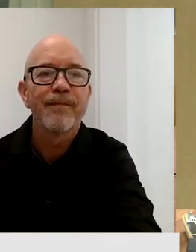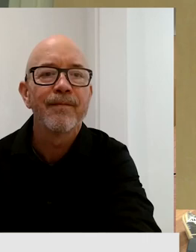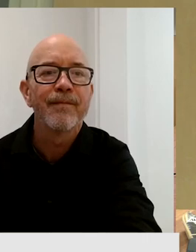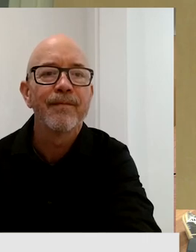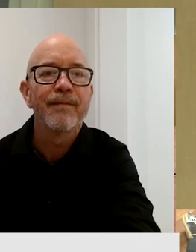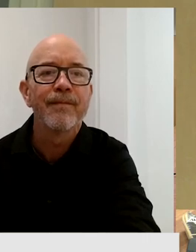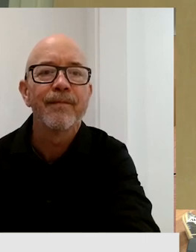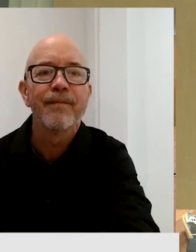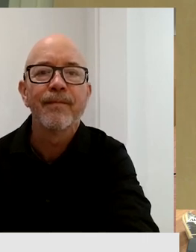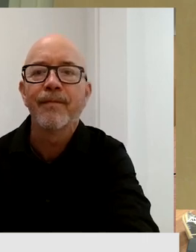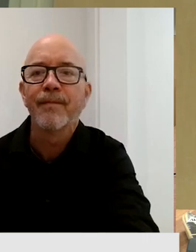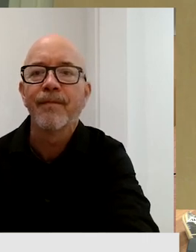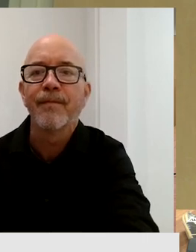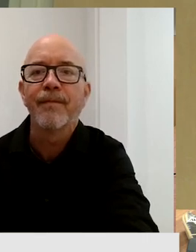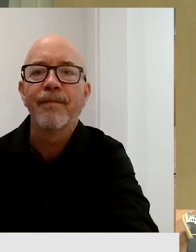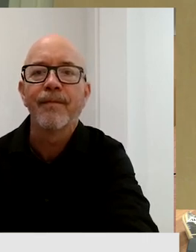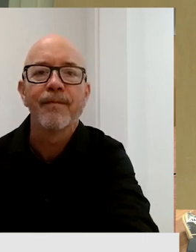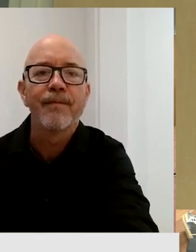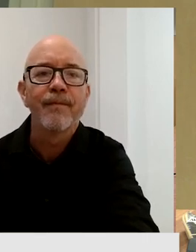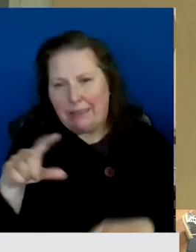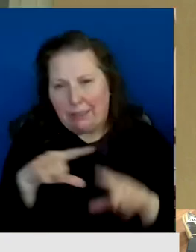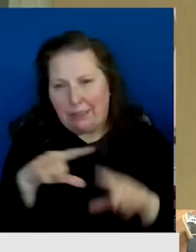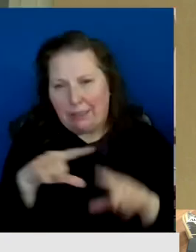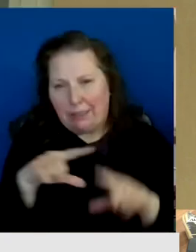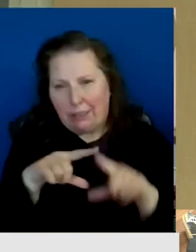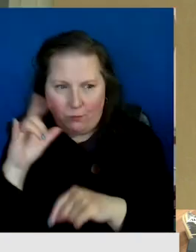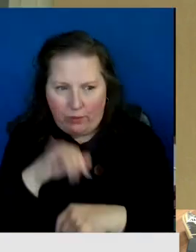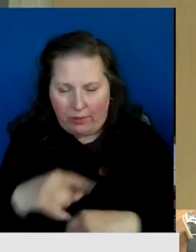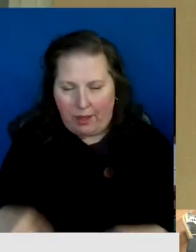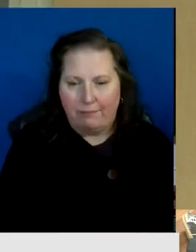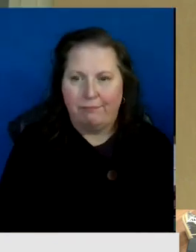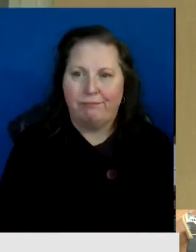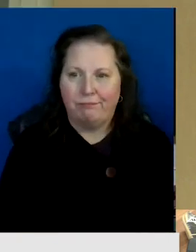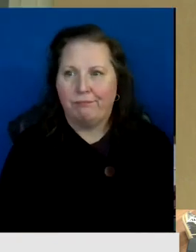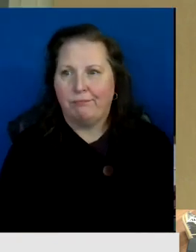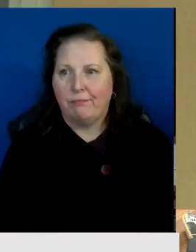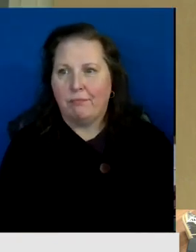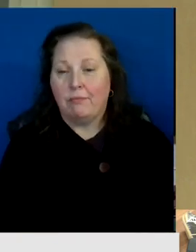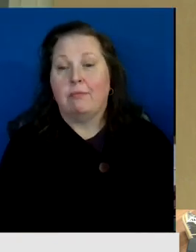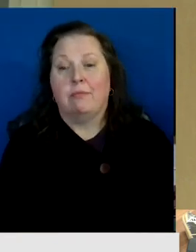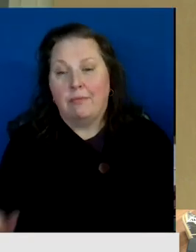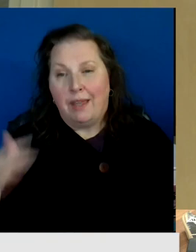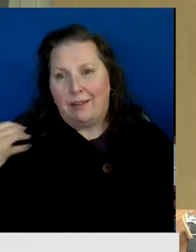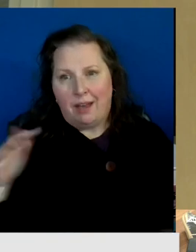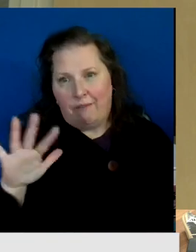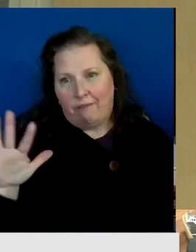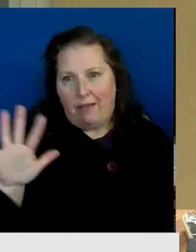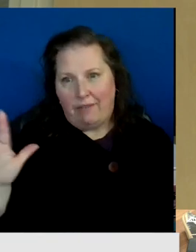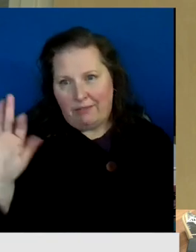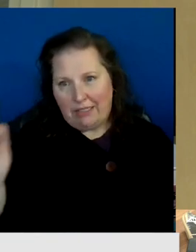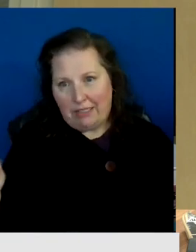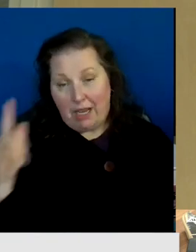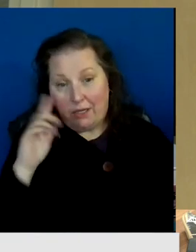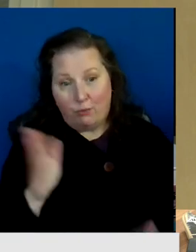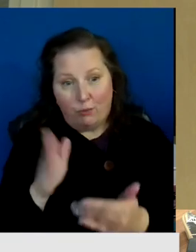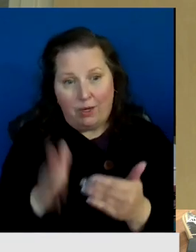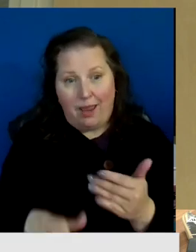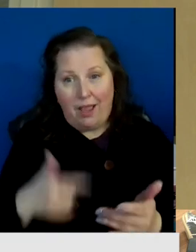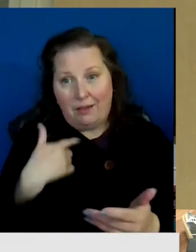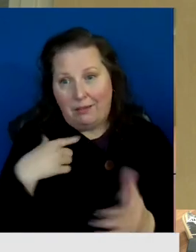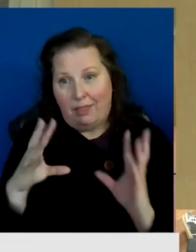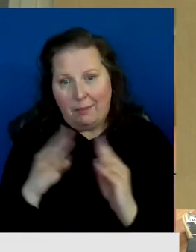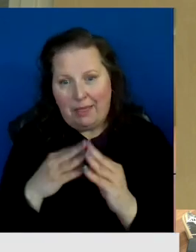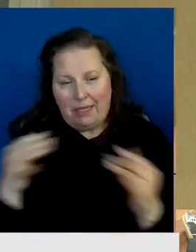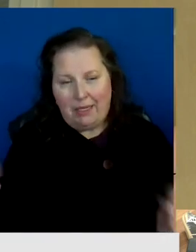All right. Is 559. So we are going to wrap up the meeting